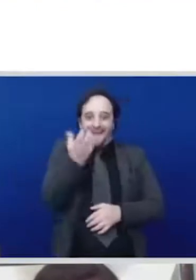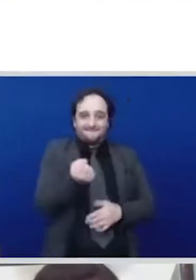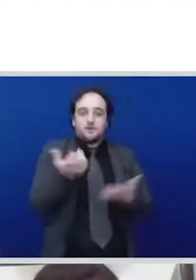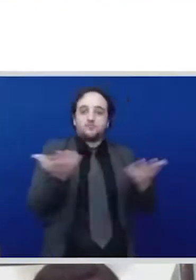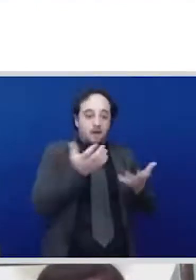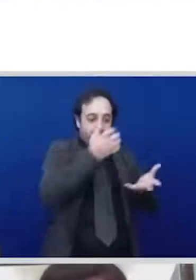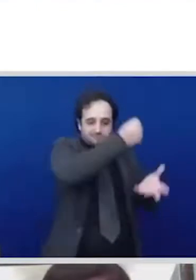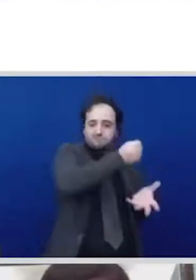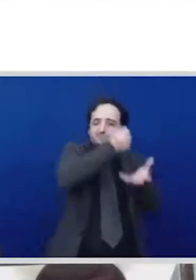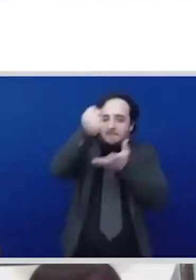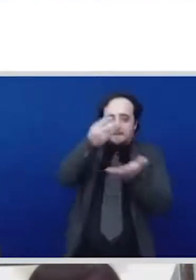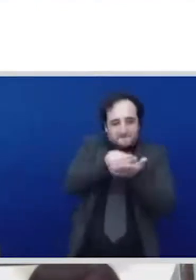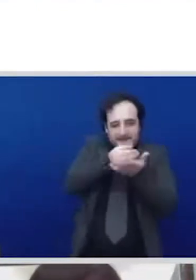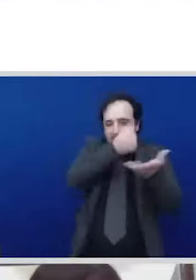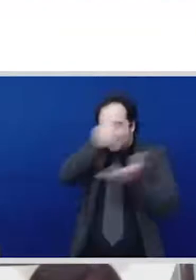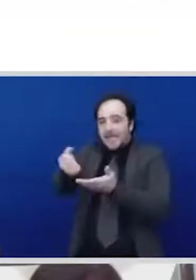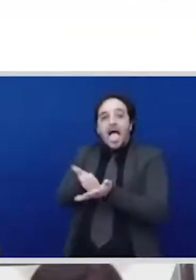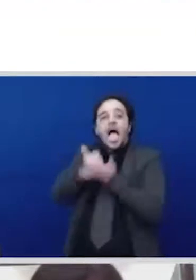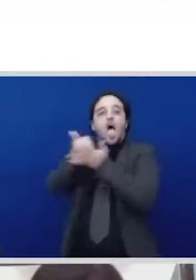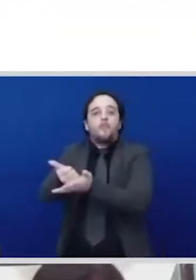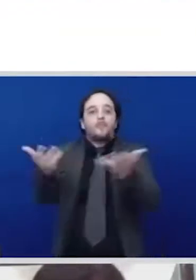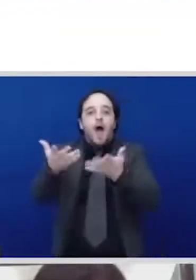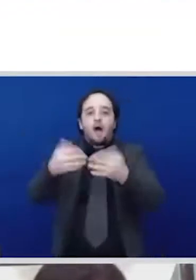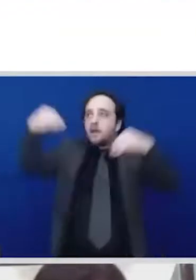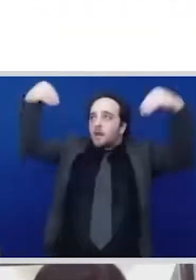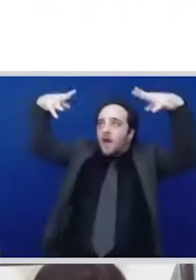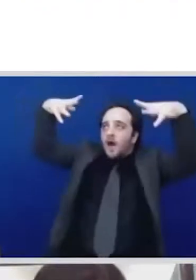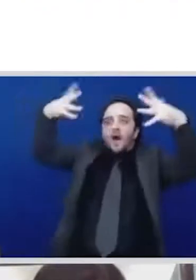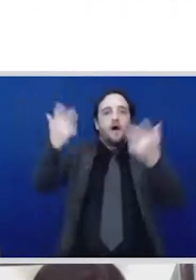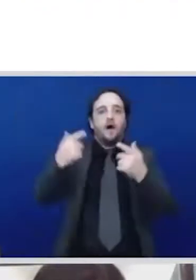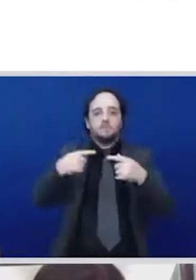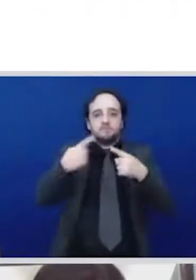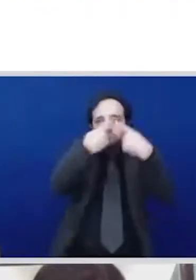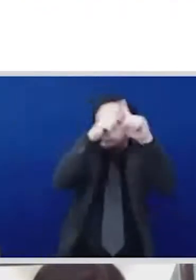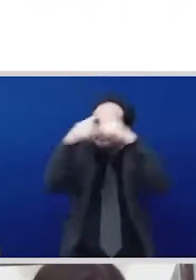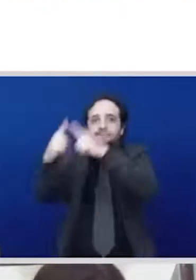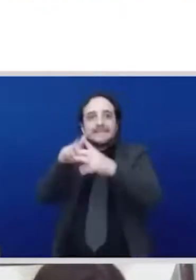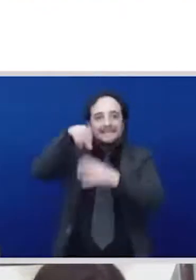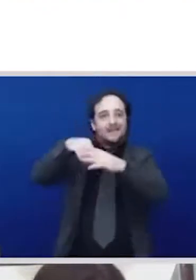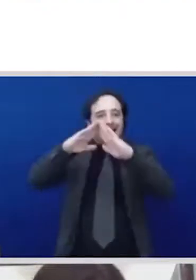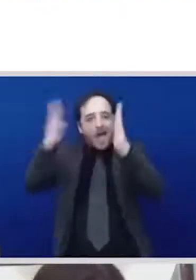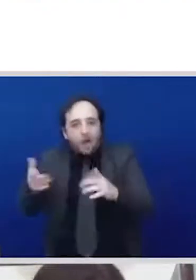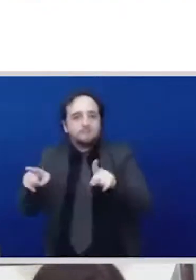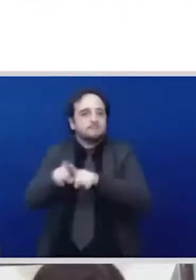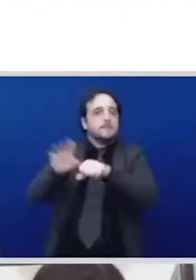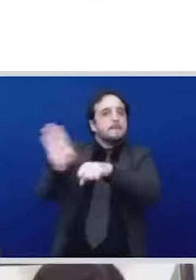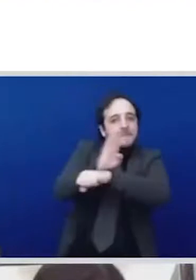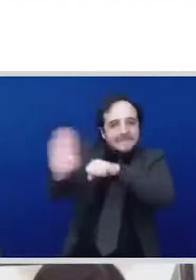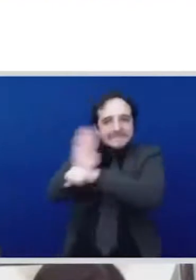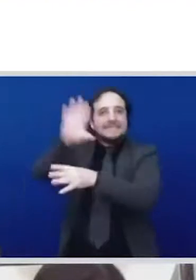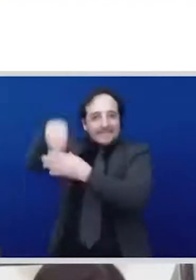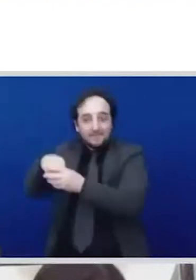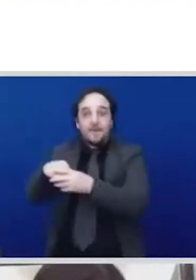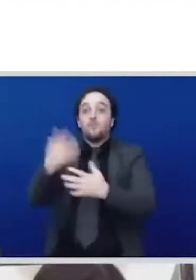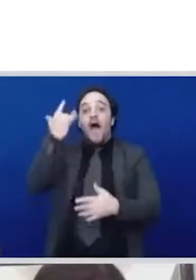where they have whined down because of no operations so we do hope when we design